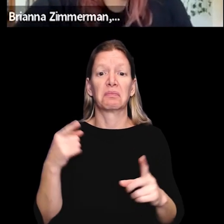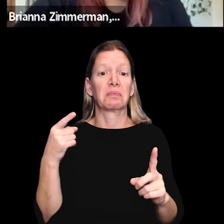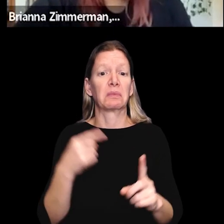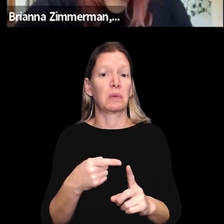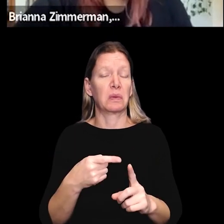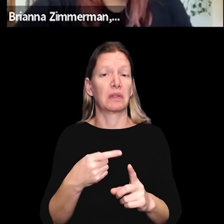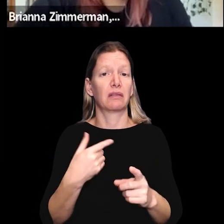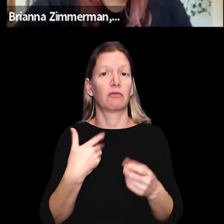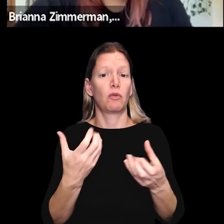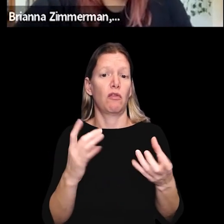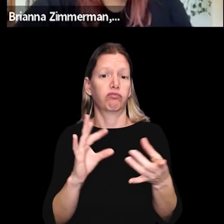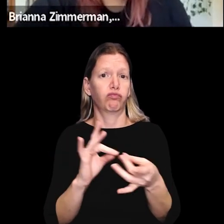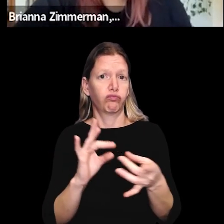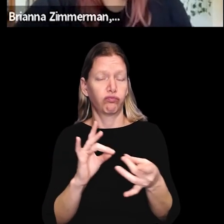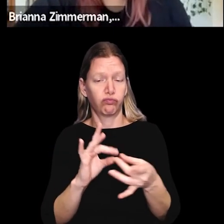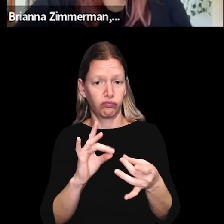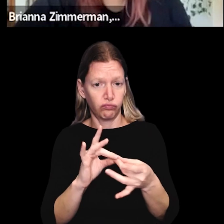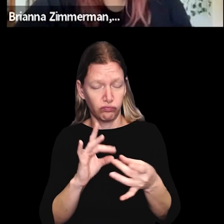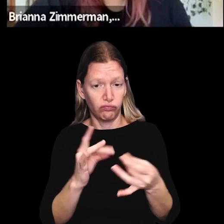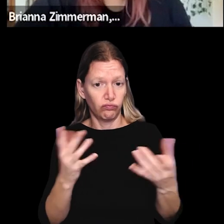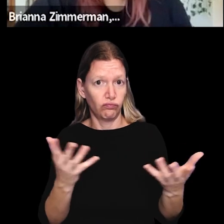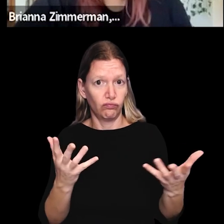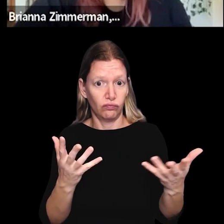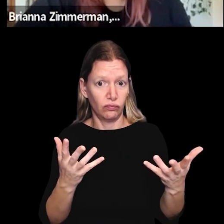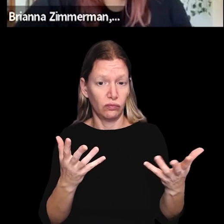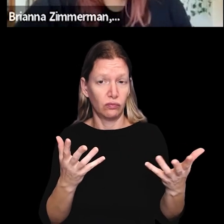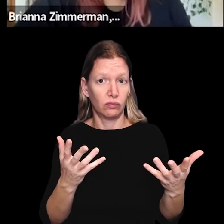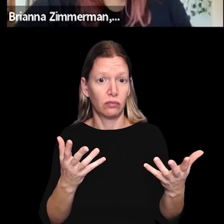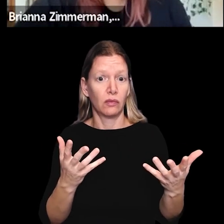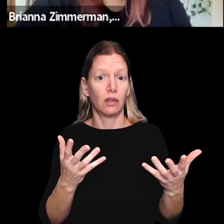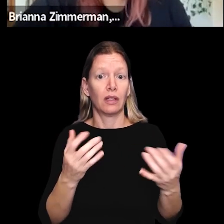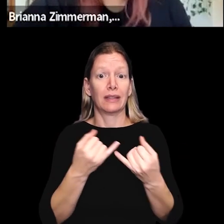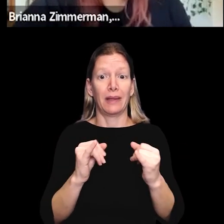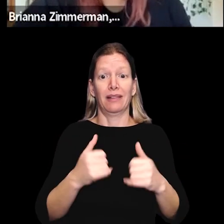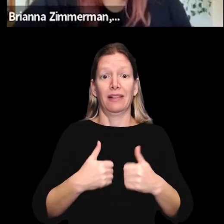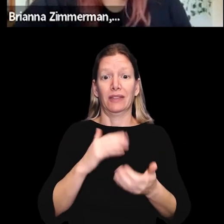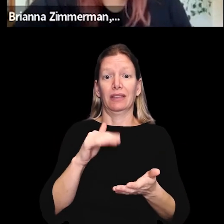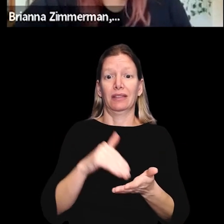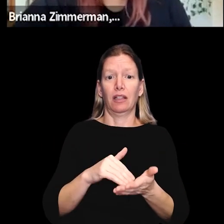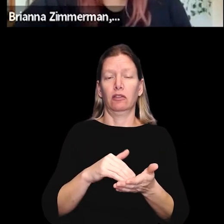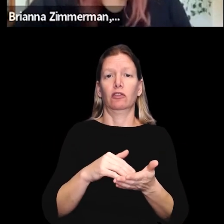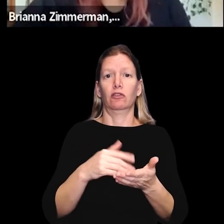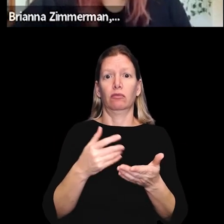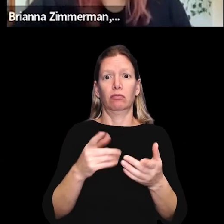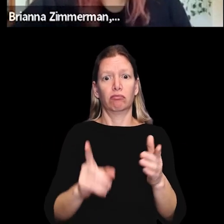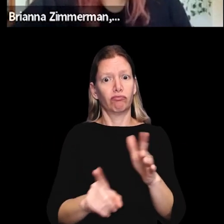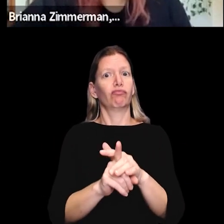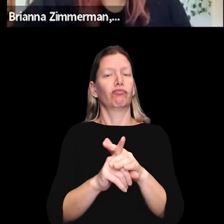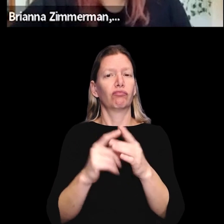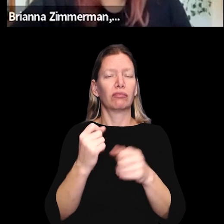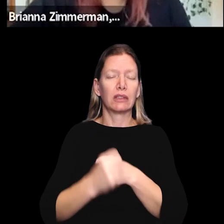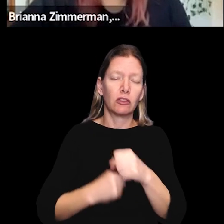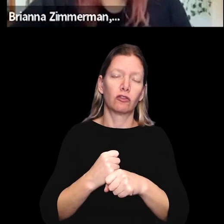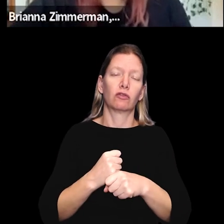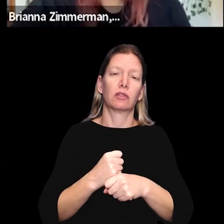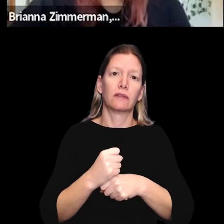Basically, I just wanted to to basically make the point that independent living centers